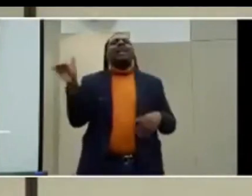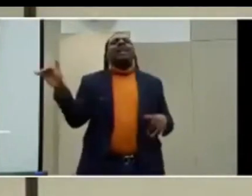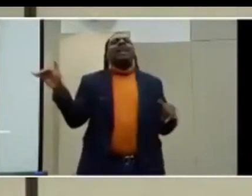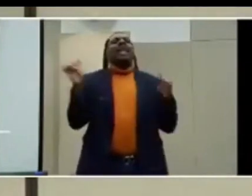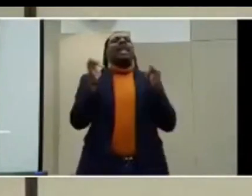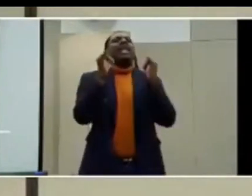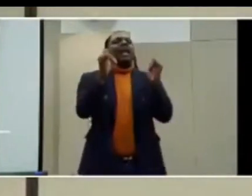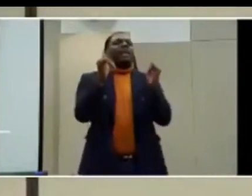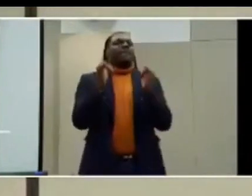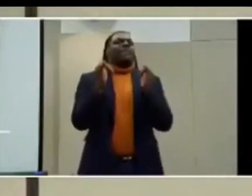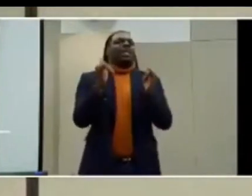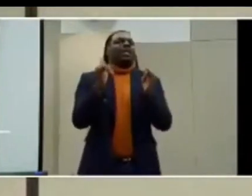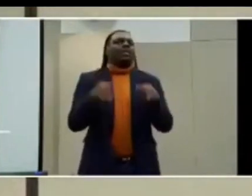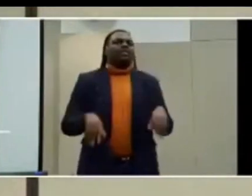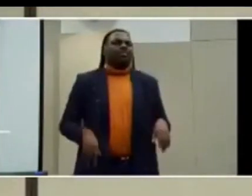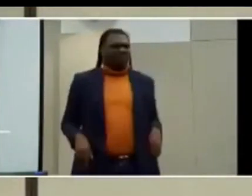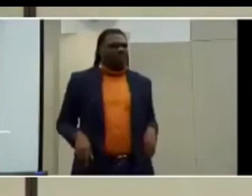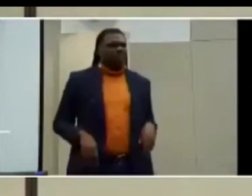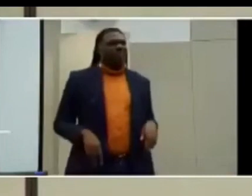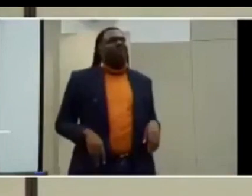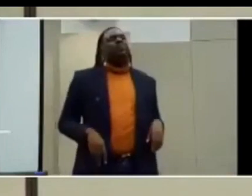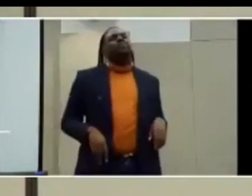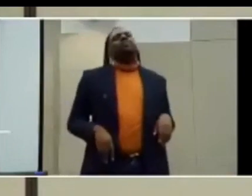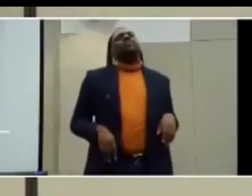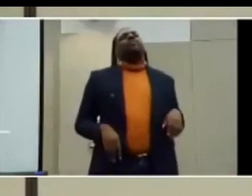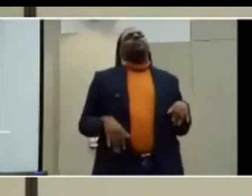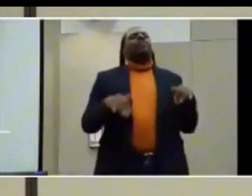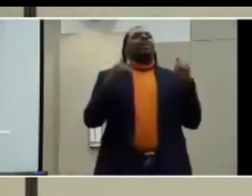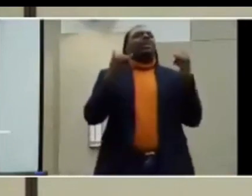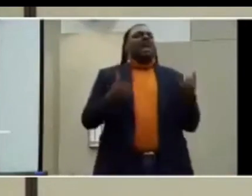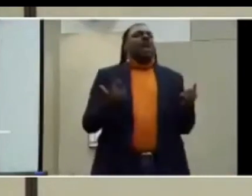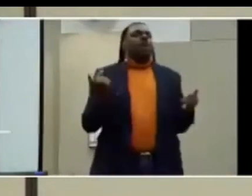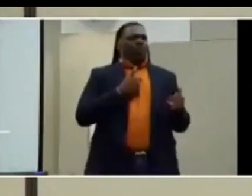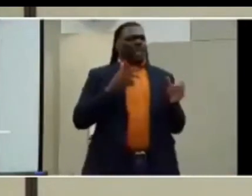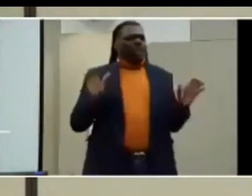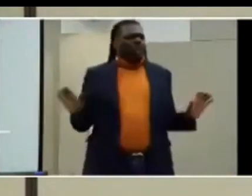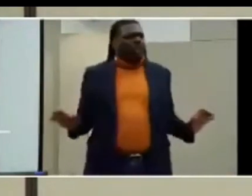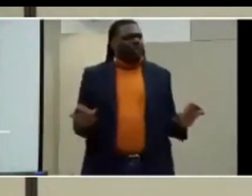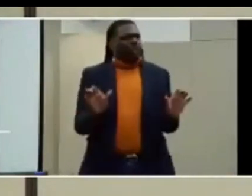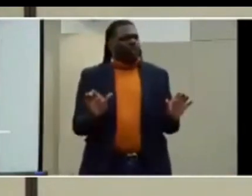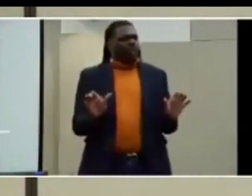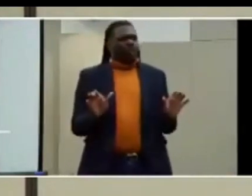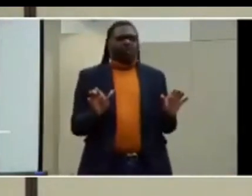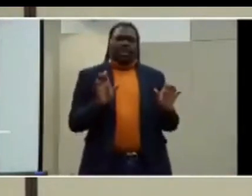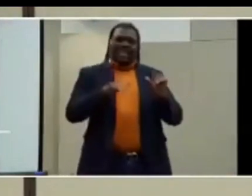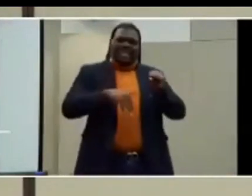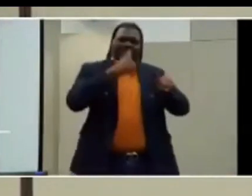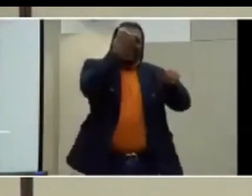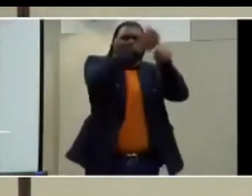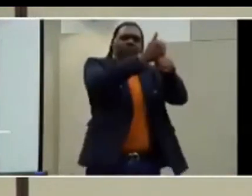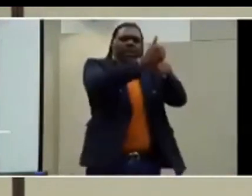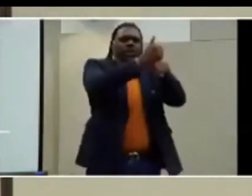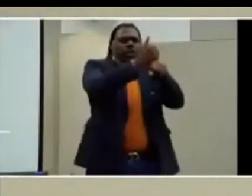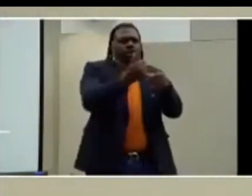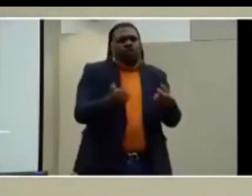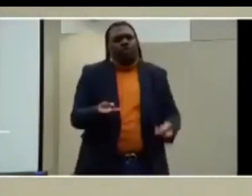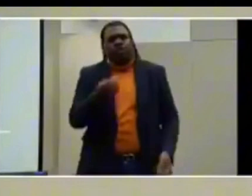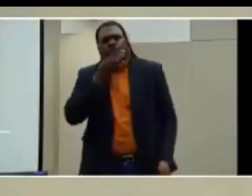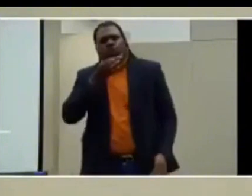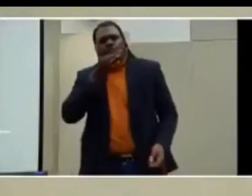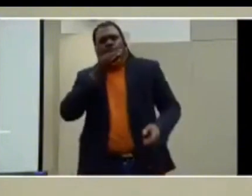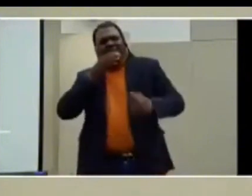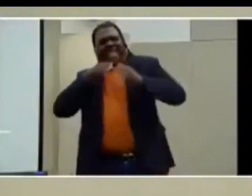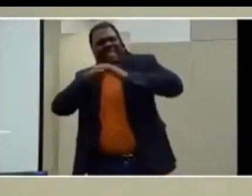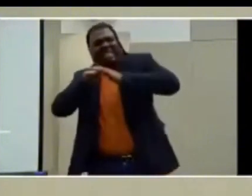we are attempting to map accessibility data at a very, very granular level. I was listening to our colleague over here